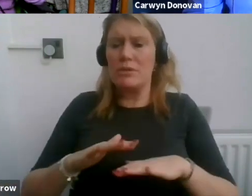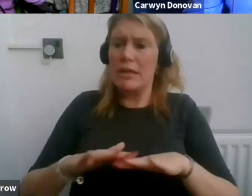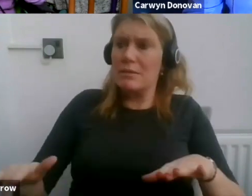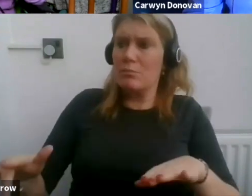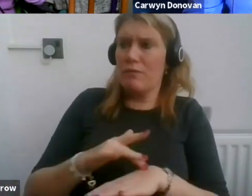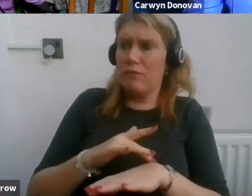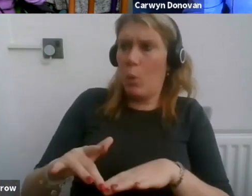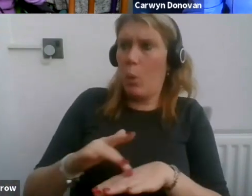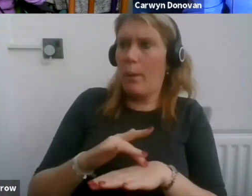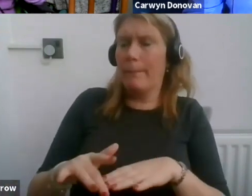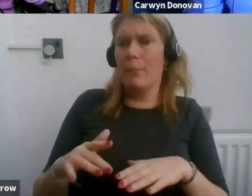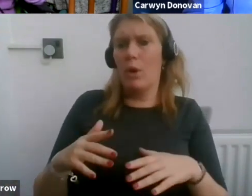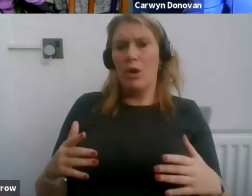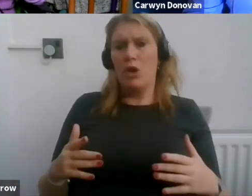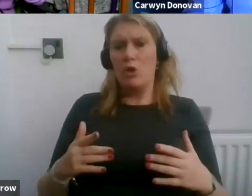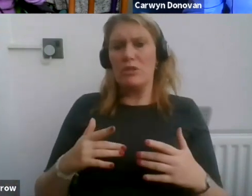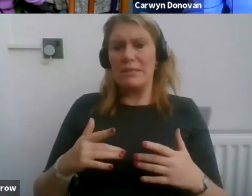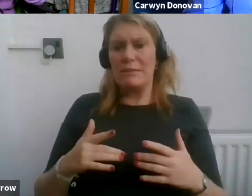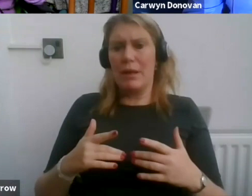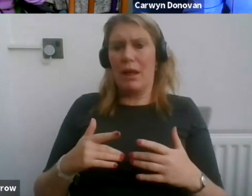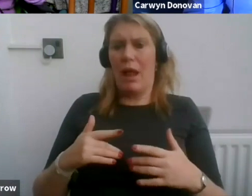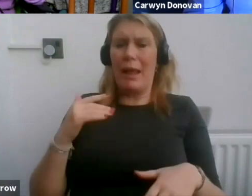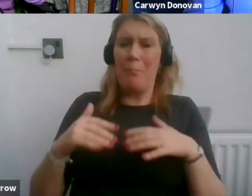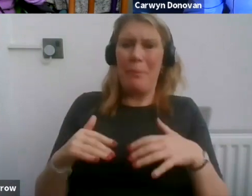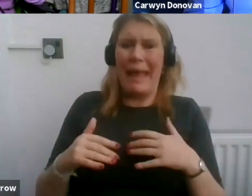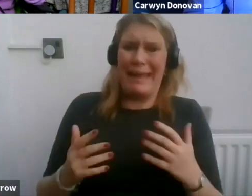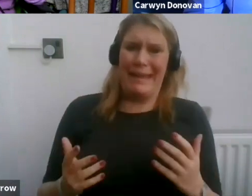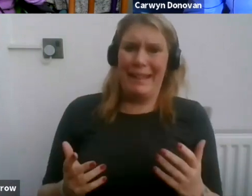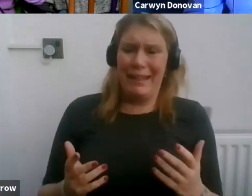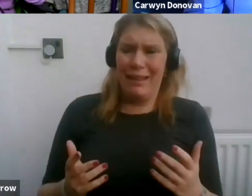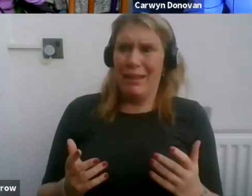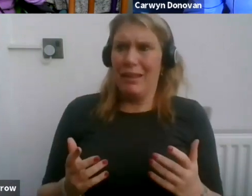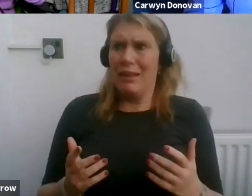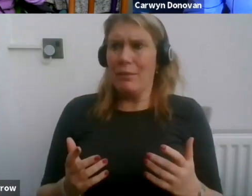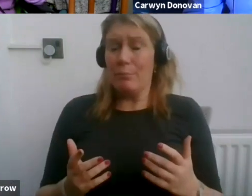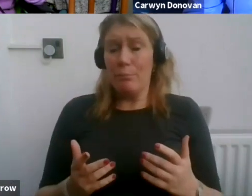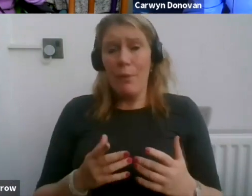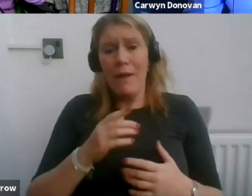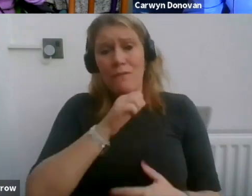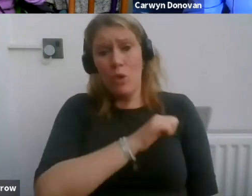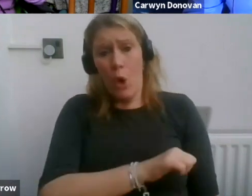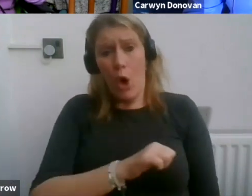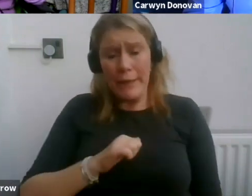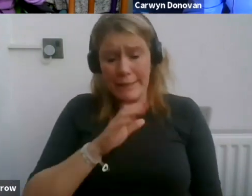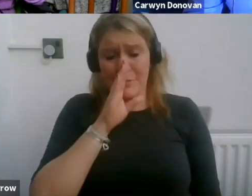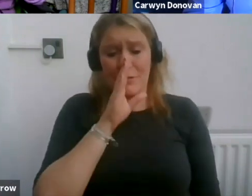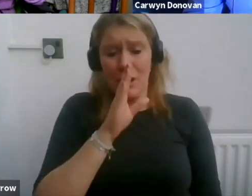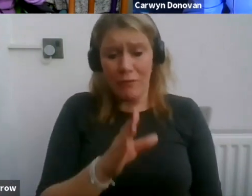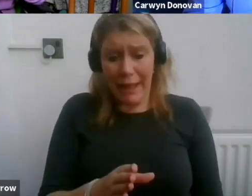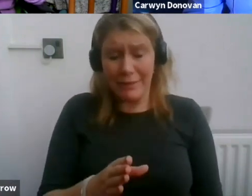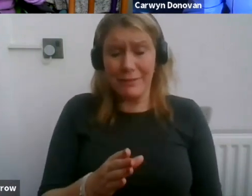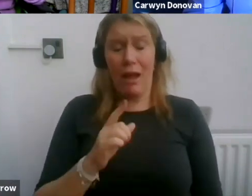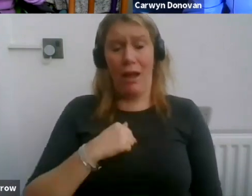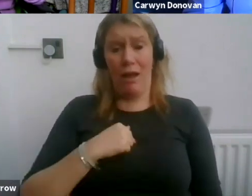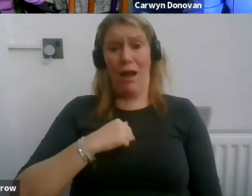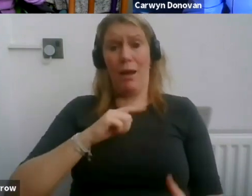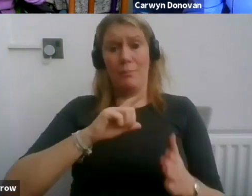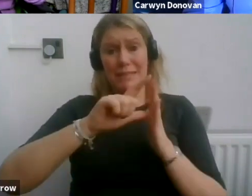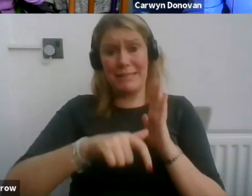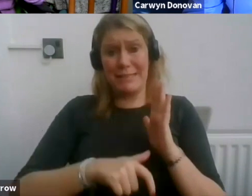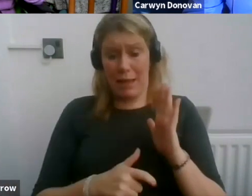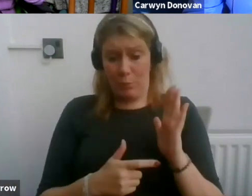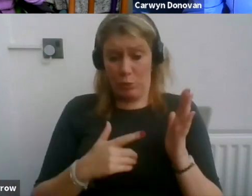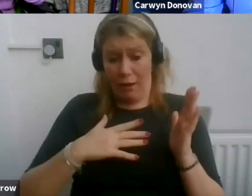you're just going to be a nuisance. But if you're completely up front and just say, I'm a disabled person, I have the right to